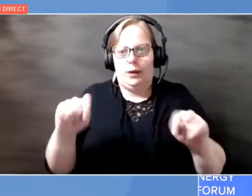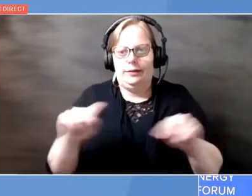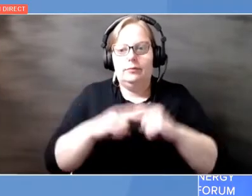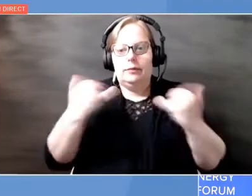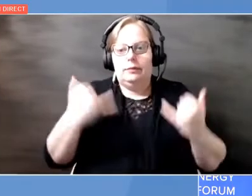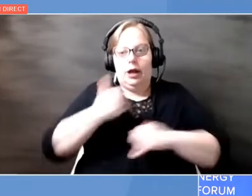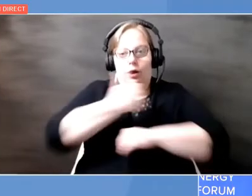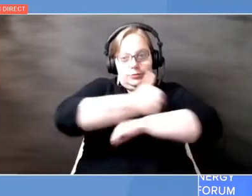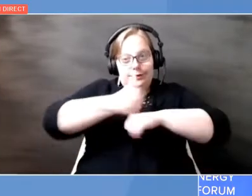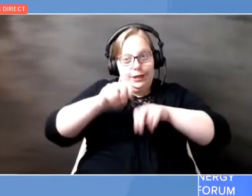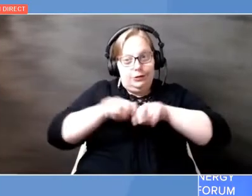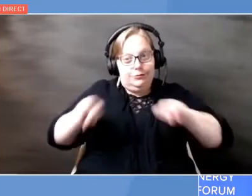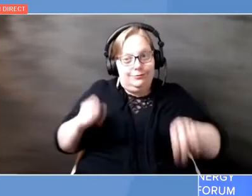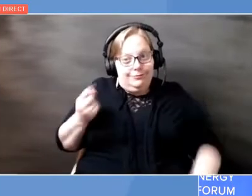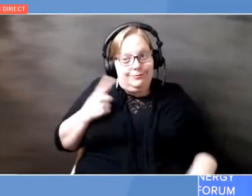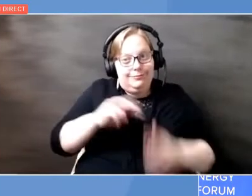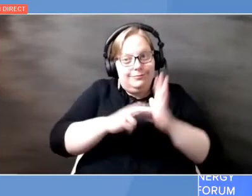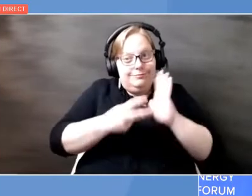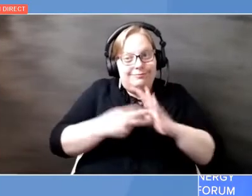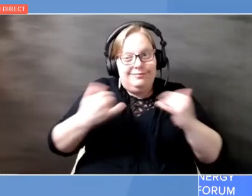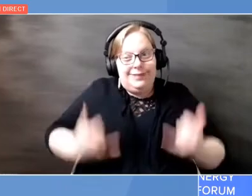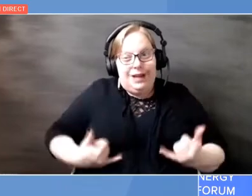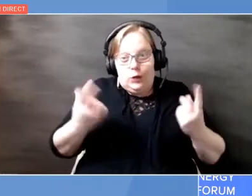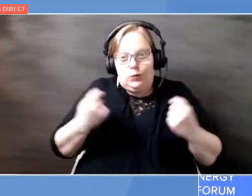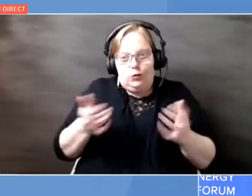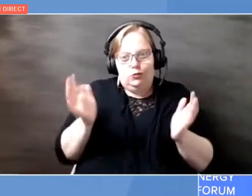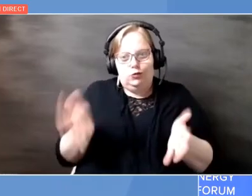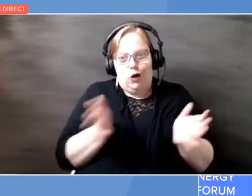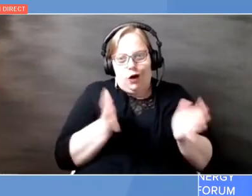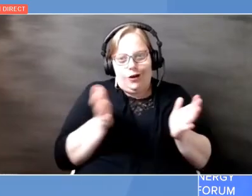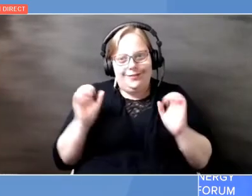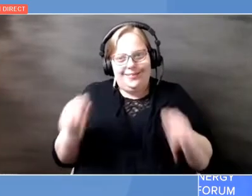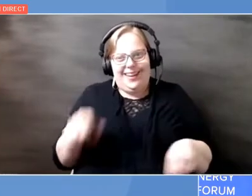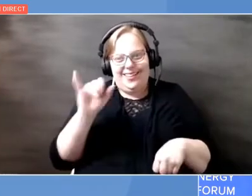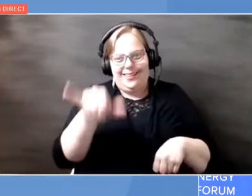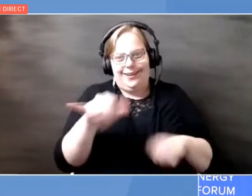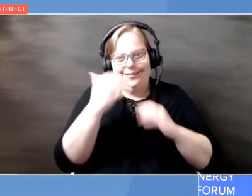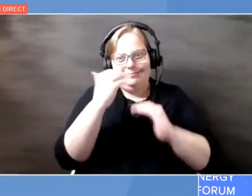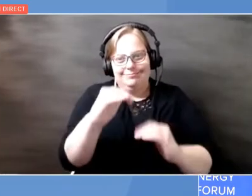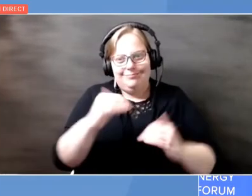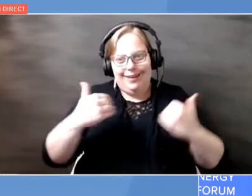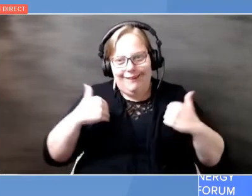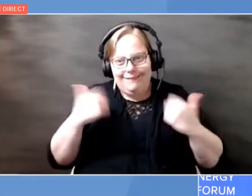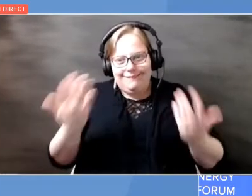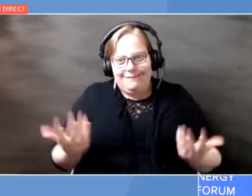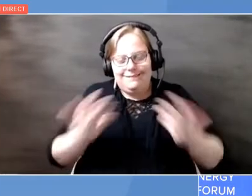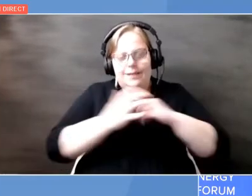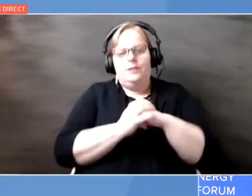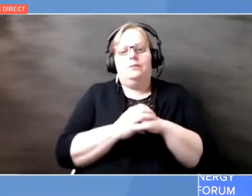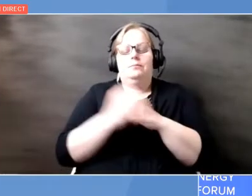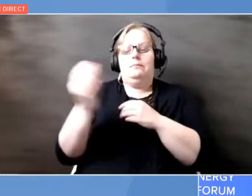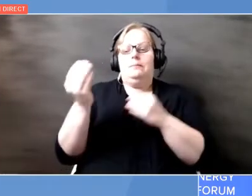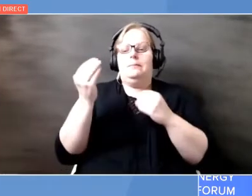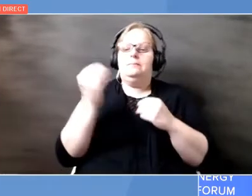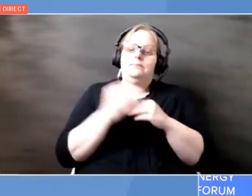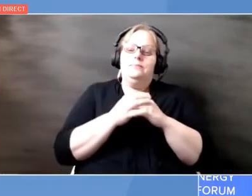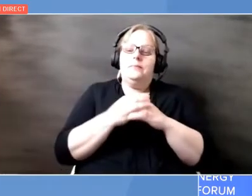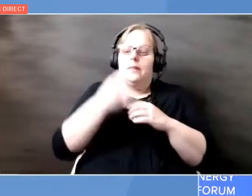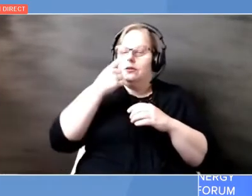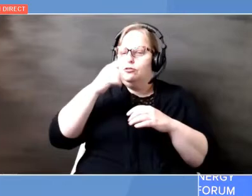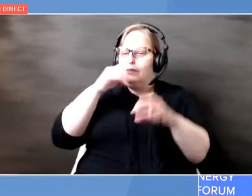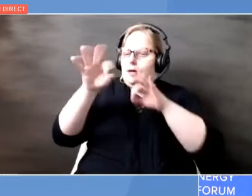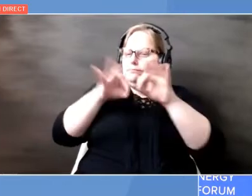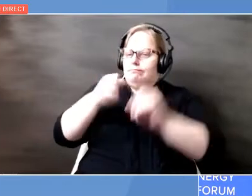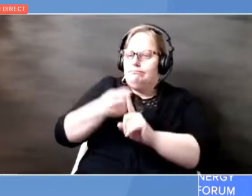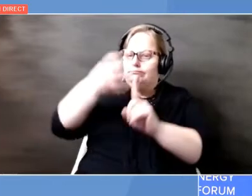so the most we can do at this very moment is talk. So with that restriction, Minister, can you talk about what more can